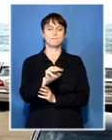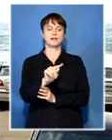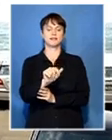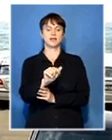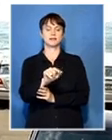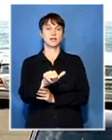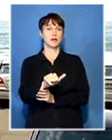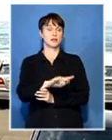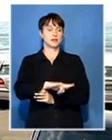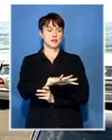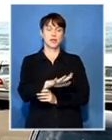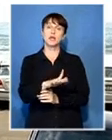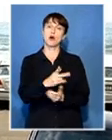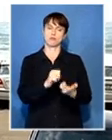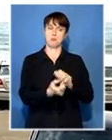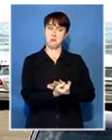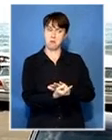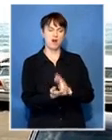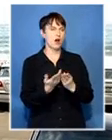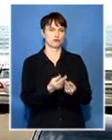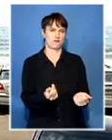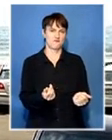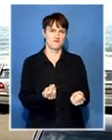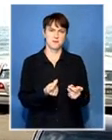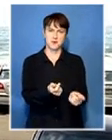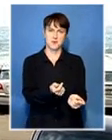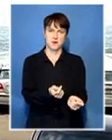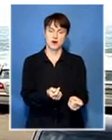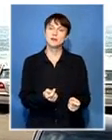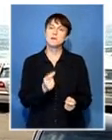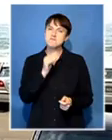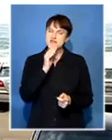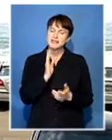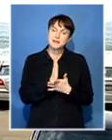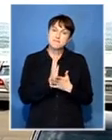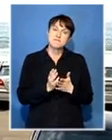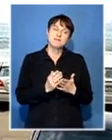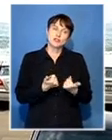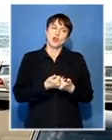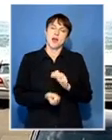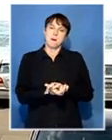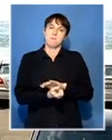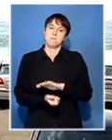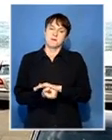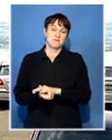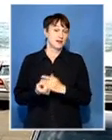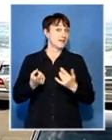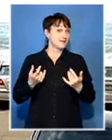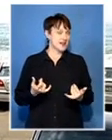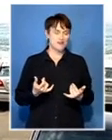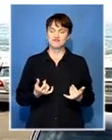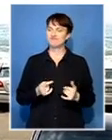that has also been resolved so we started a bit with challenges but at the moment we are